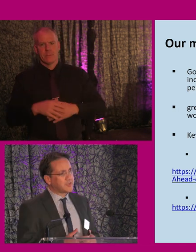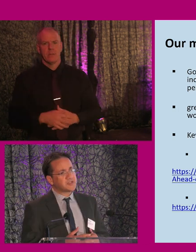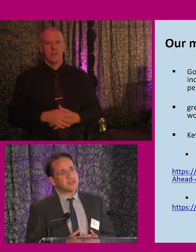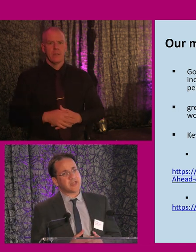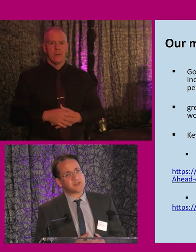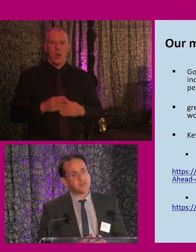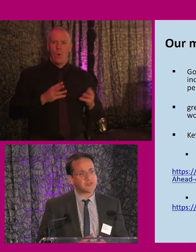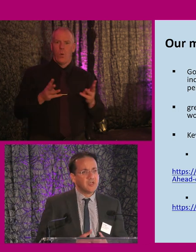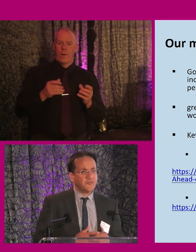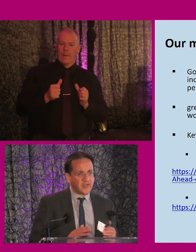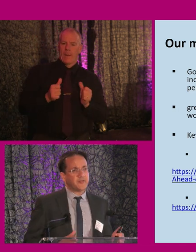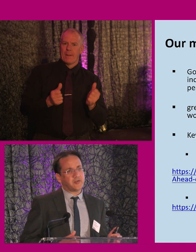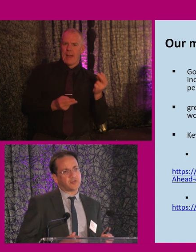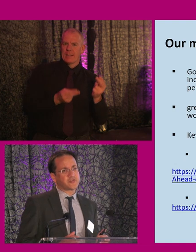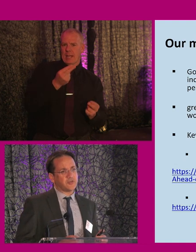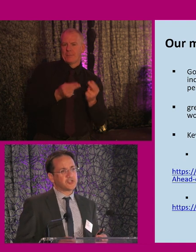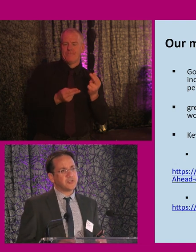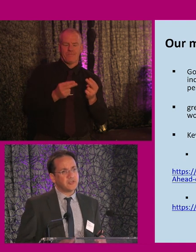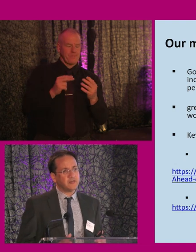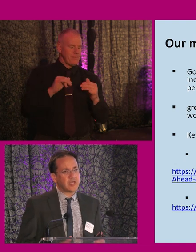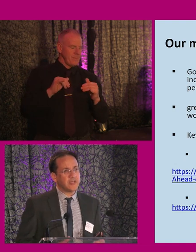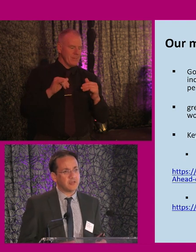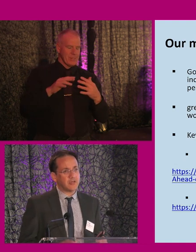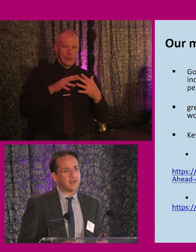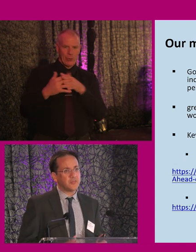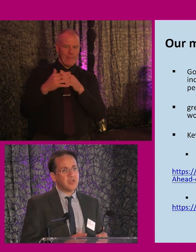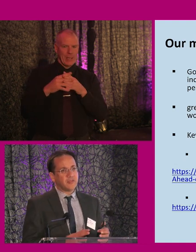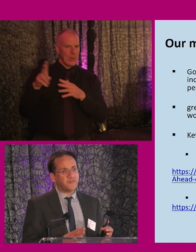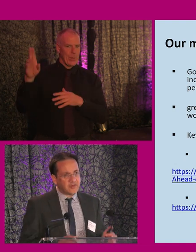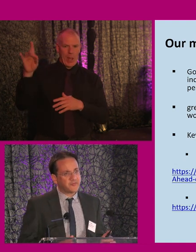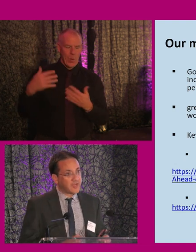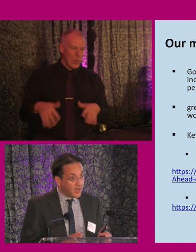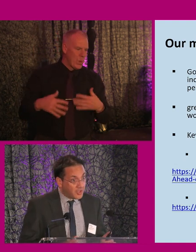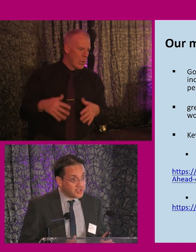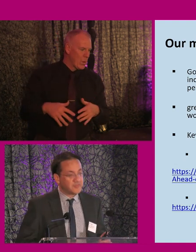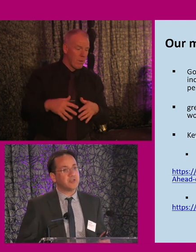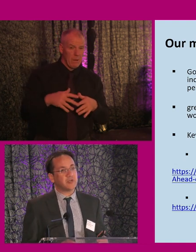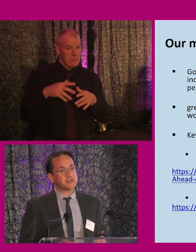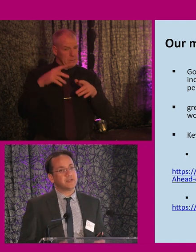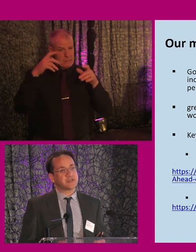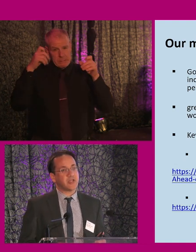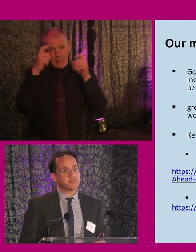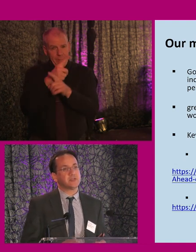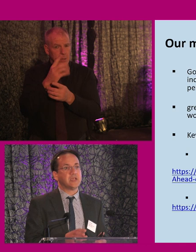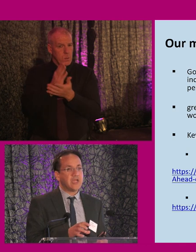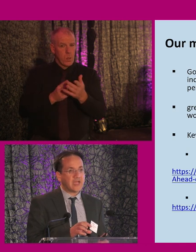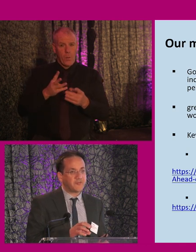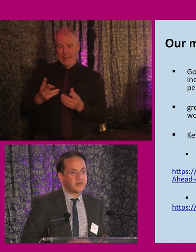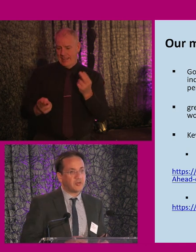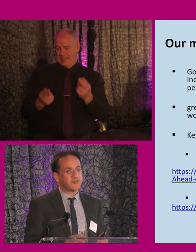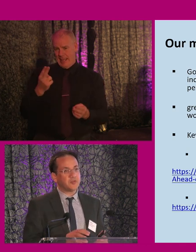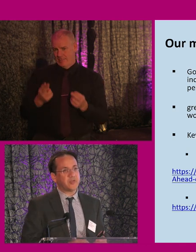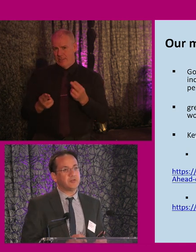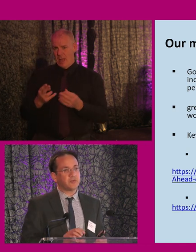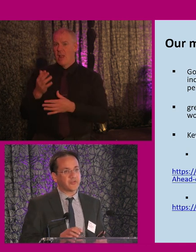capability assessments, very, very controversial in the UK. They're very, very harsh in many ways, these assessments, and